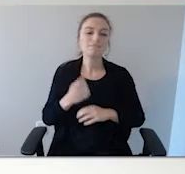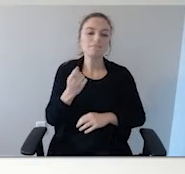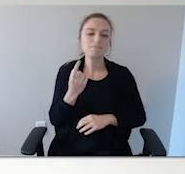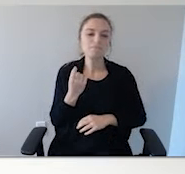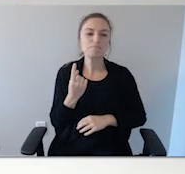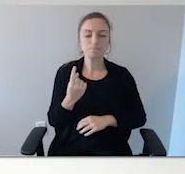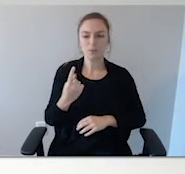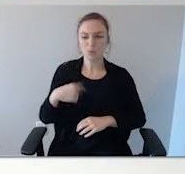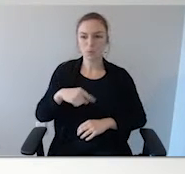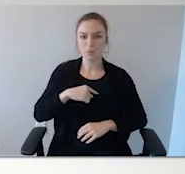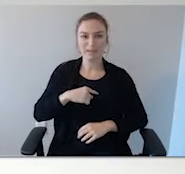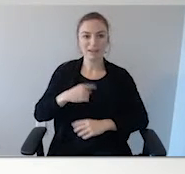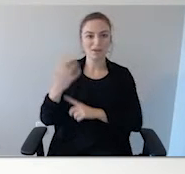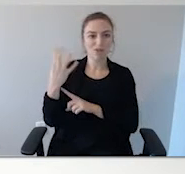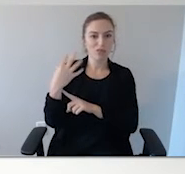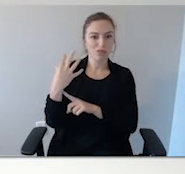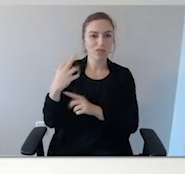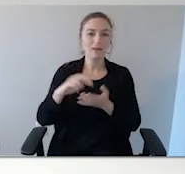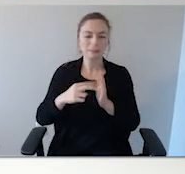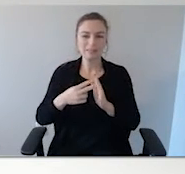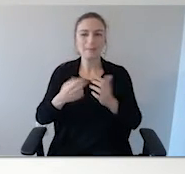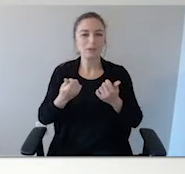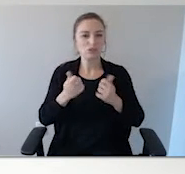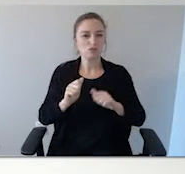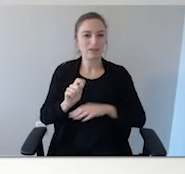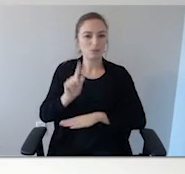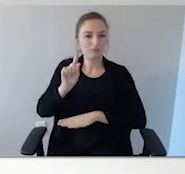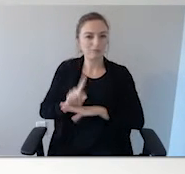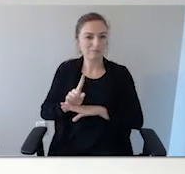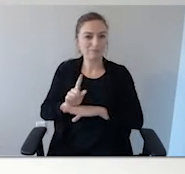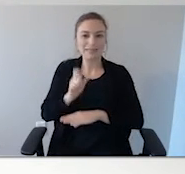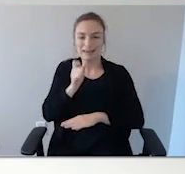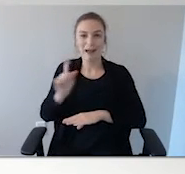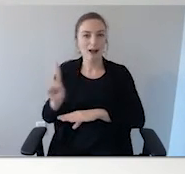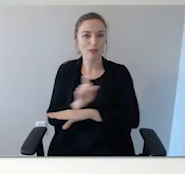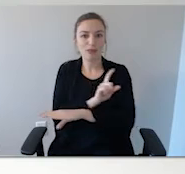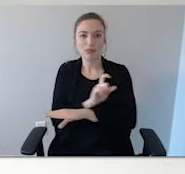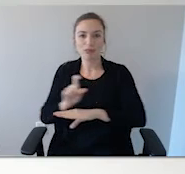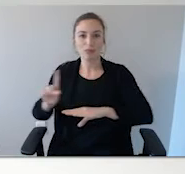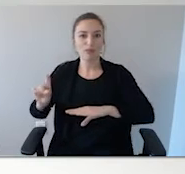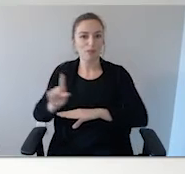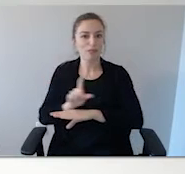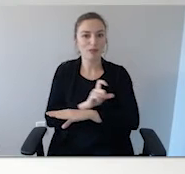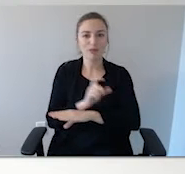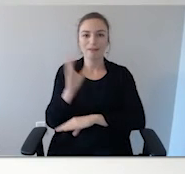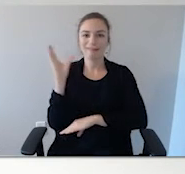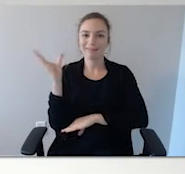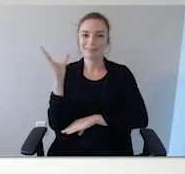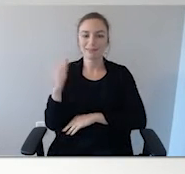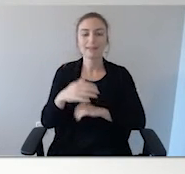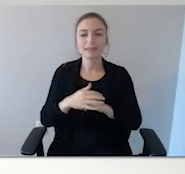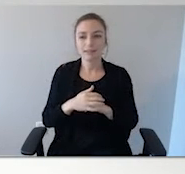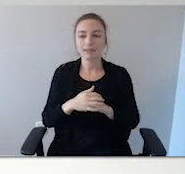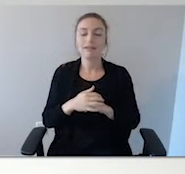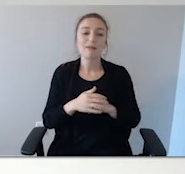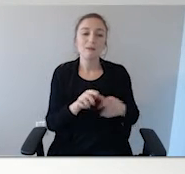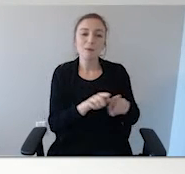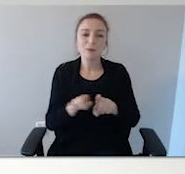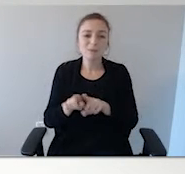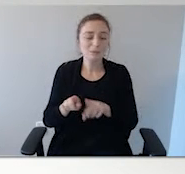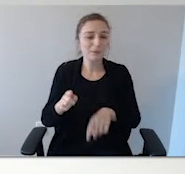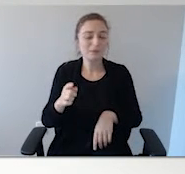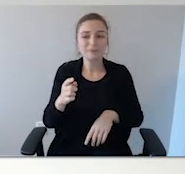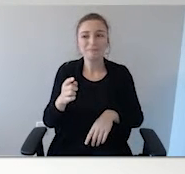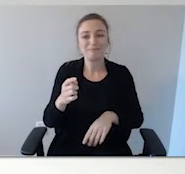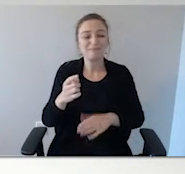being recorded, I'll kind of stay over this way. So if you guys right there have any questions, it's going to be very difficult for me to see you because I'm getting a glare from the